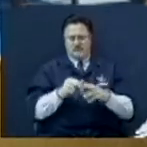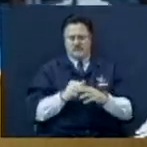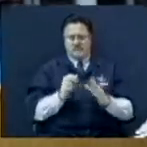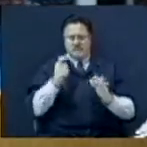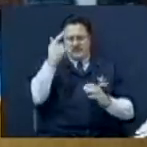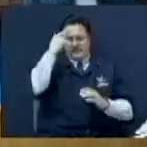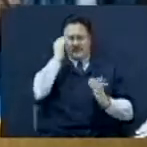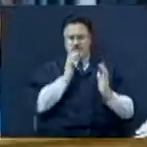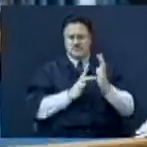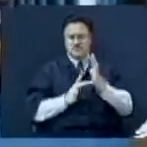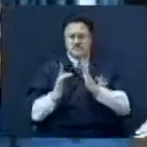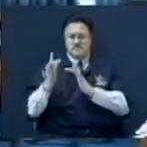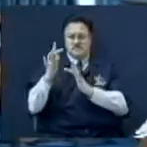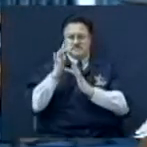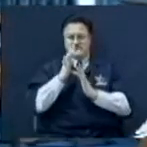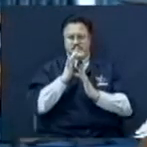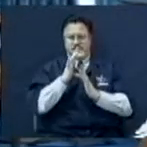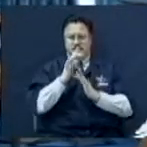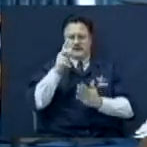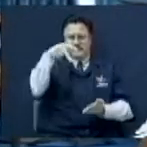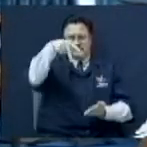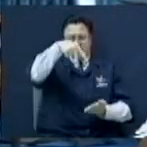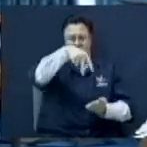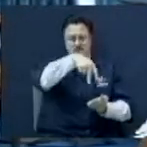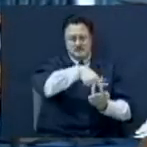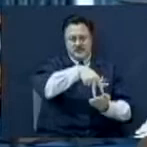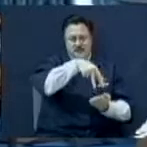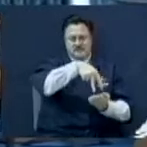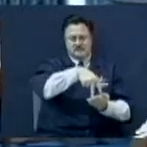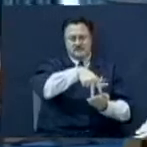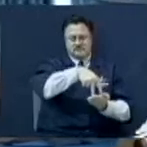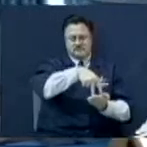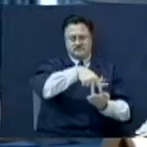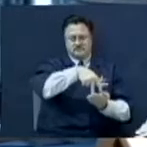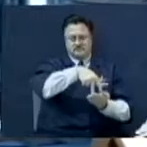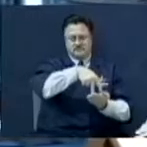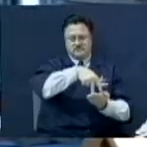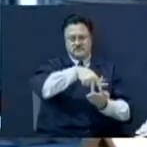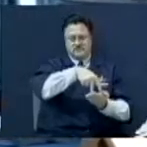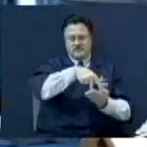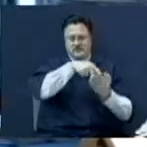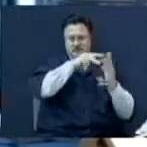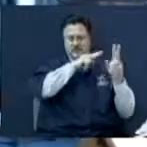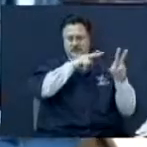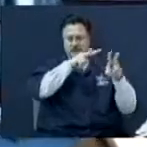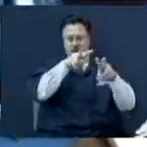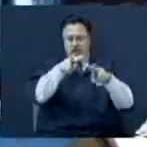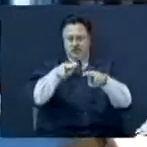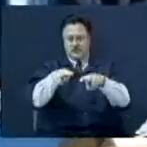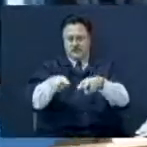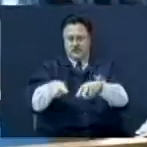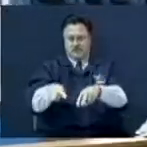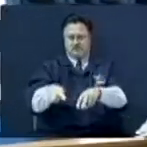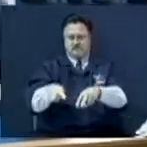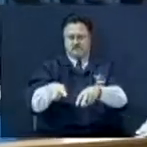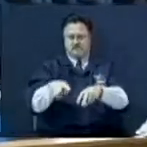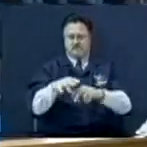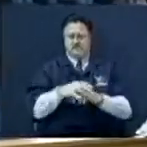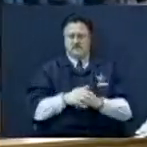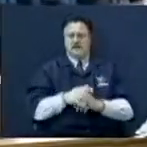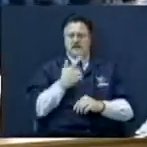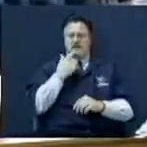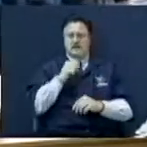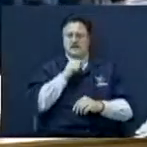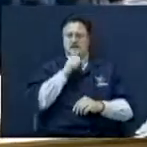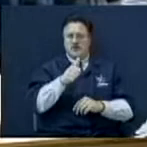think Jesus stands and looks over the balcony. He